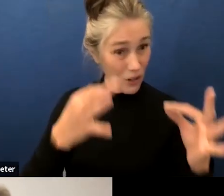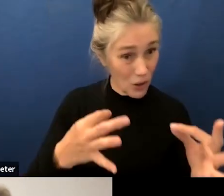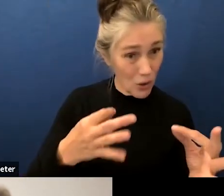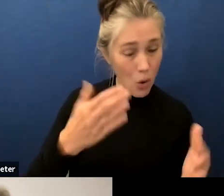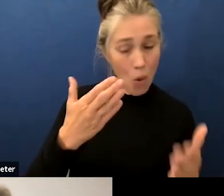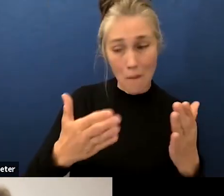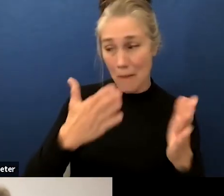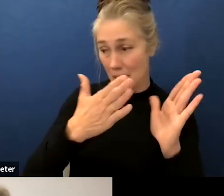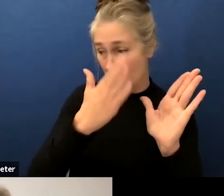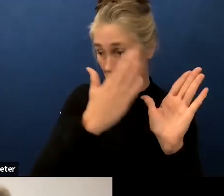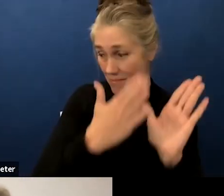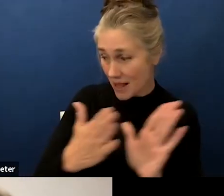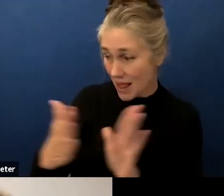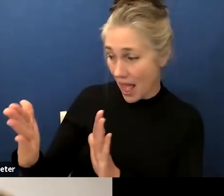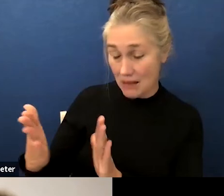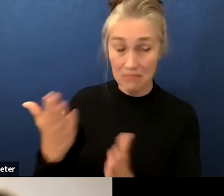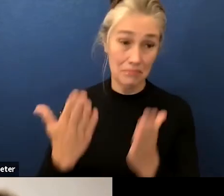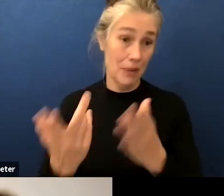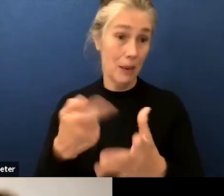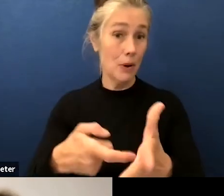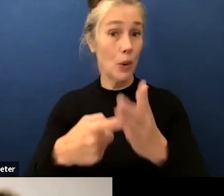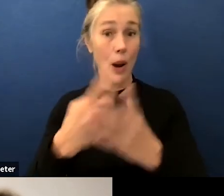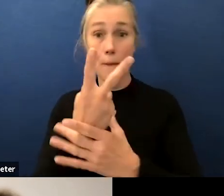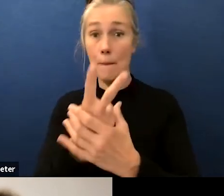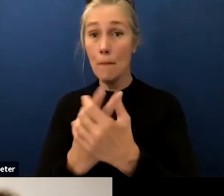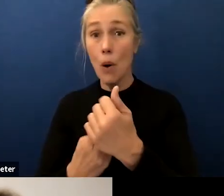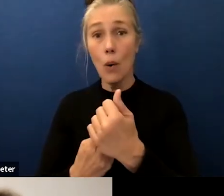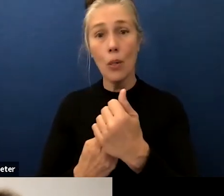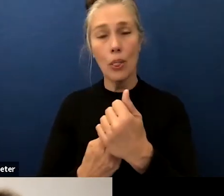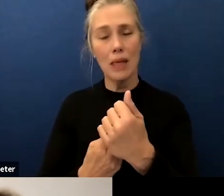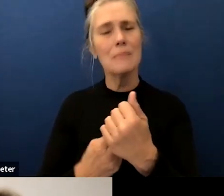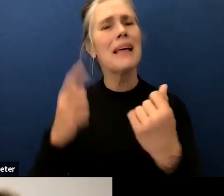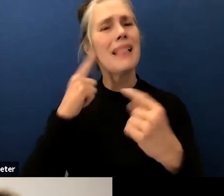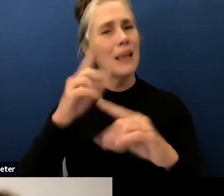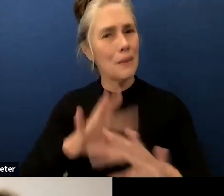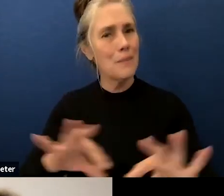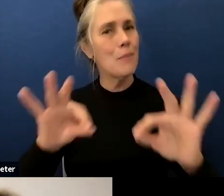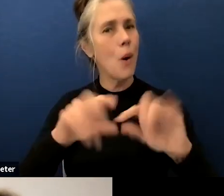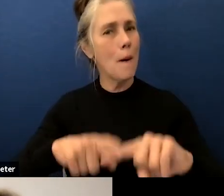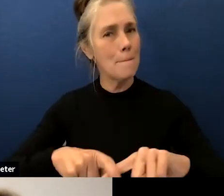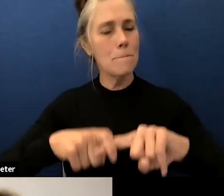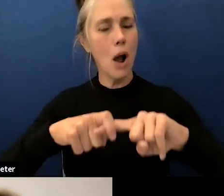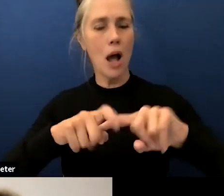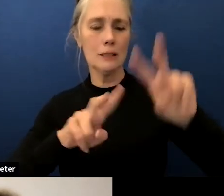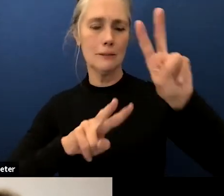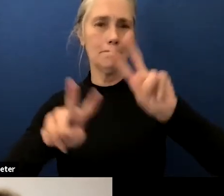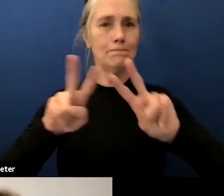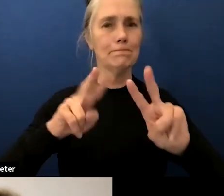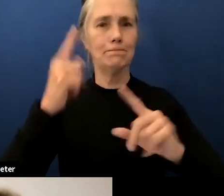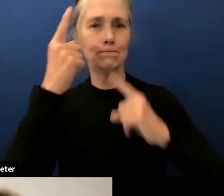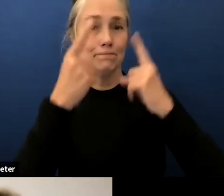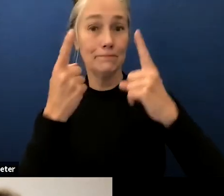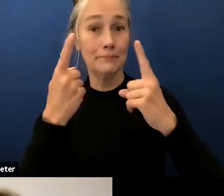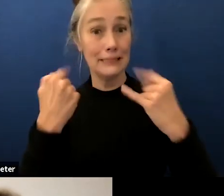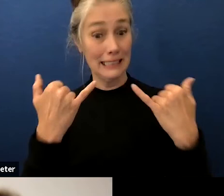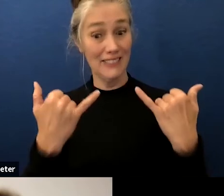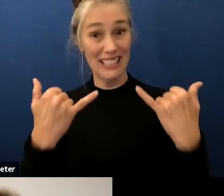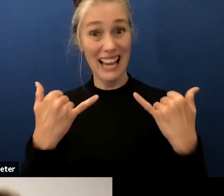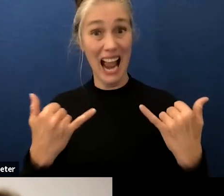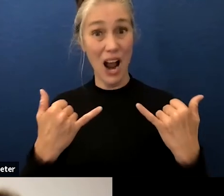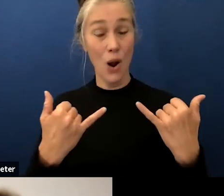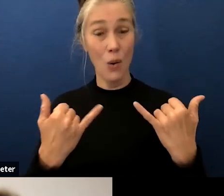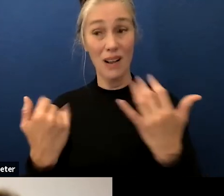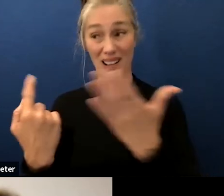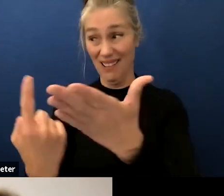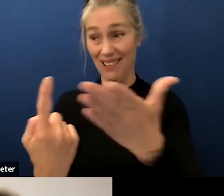maybe both but if we just take that pause because if you think about it this this level of discussion that's happening right now it's not